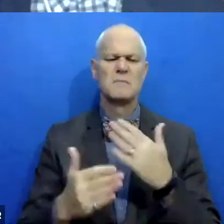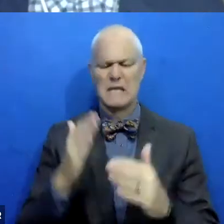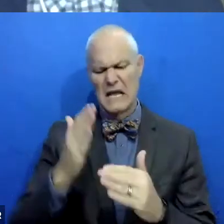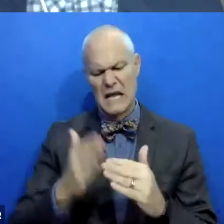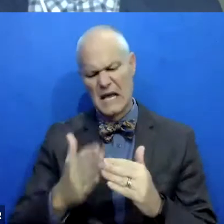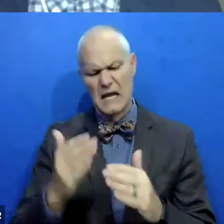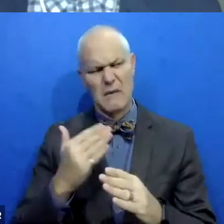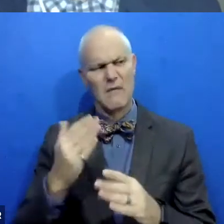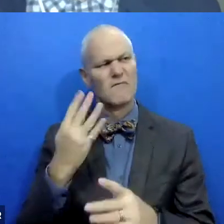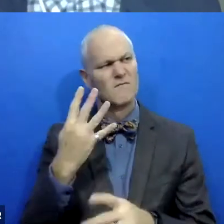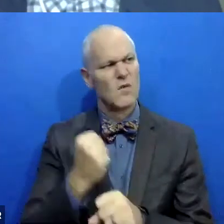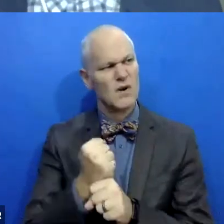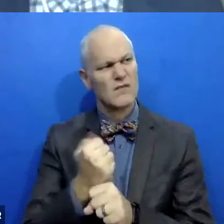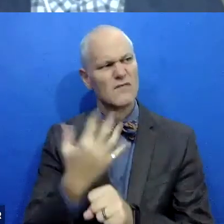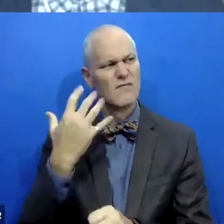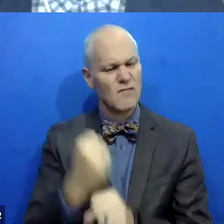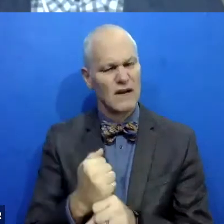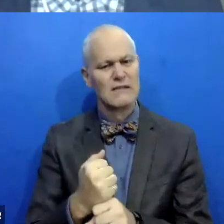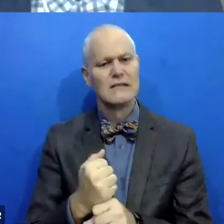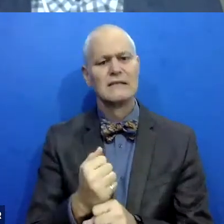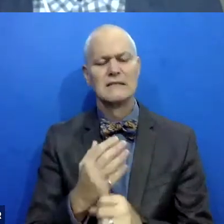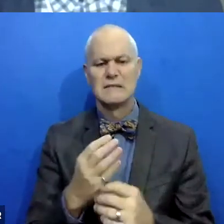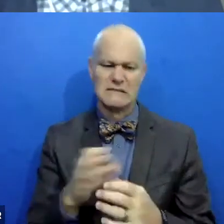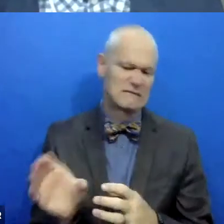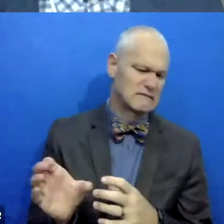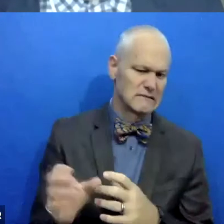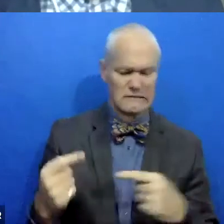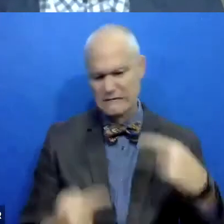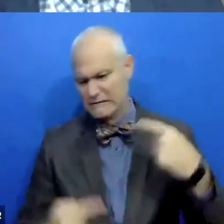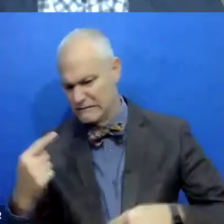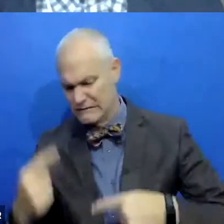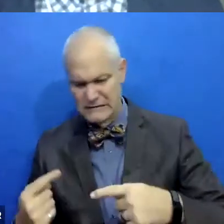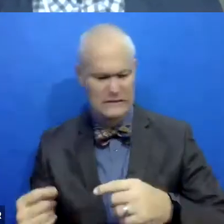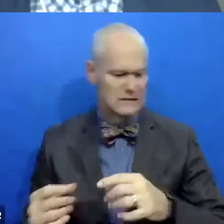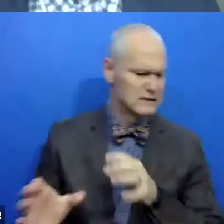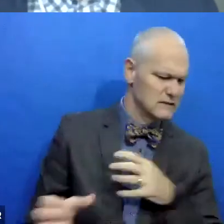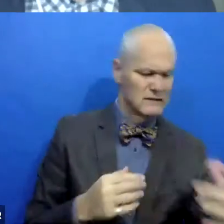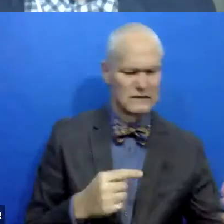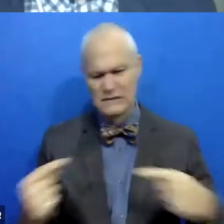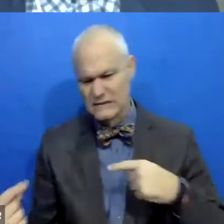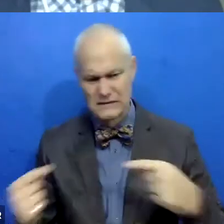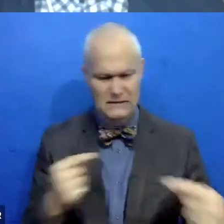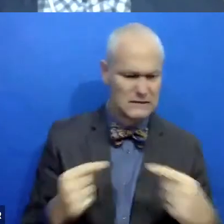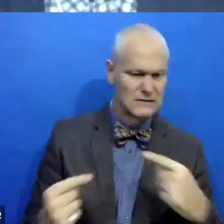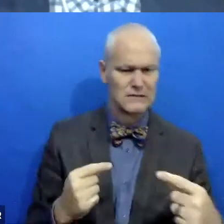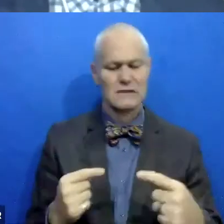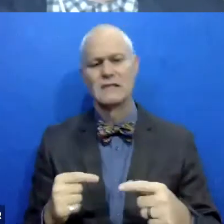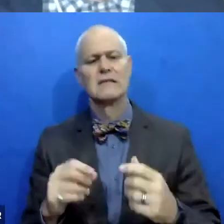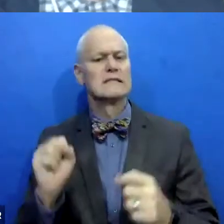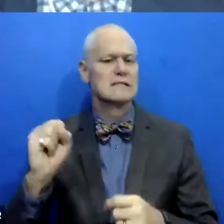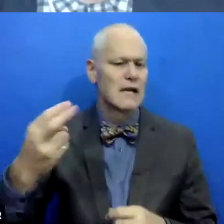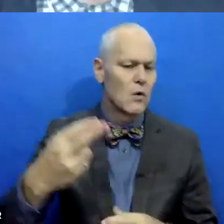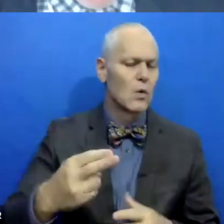or five years of sometimes really fractious contentious conversations among various stakeholders in Duluth's coordinated community response,